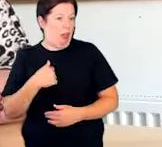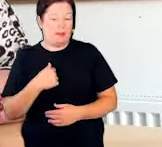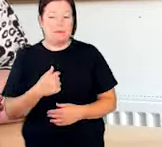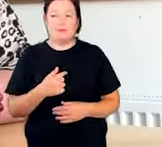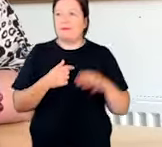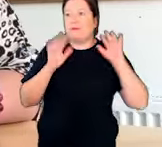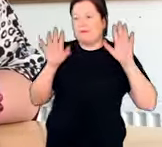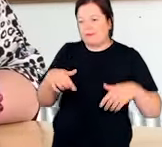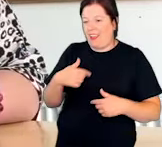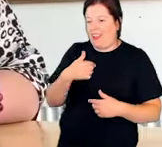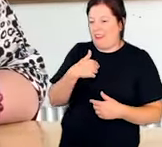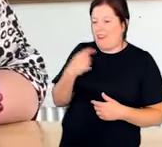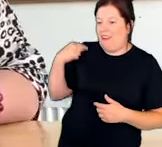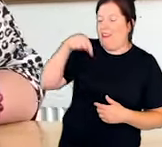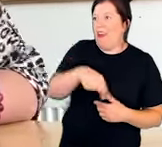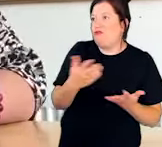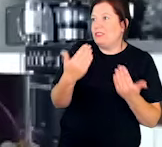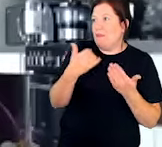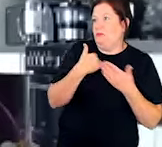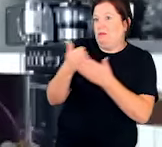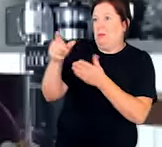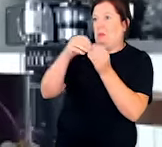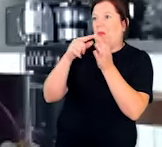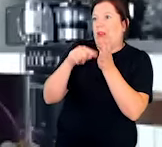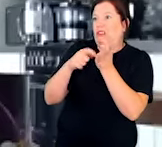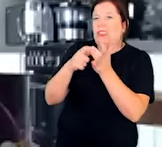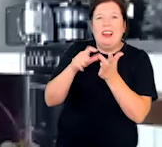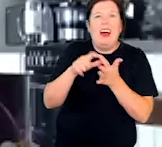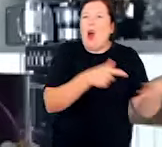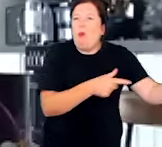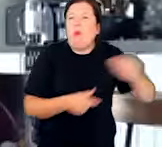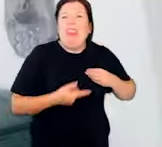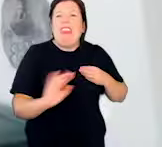Have Beatrice. Always that did. You can't be serious.